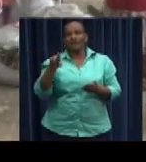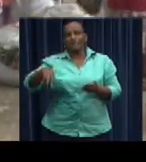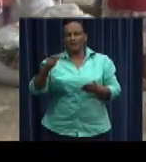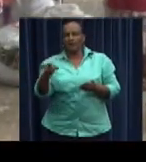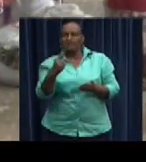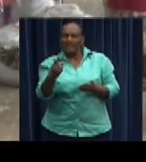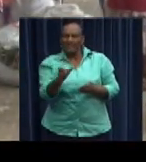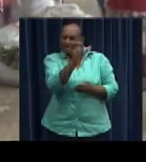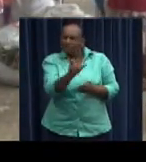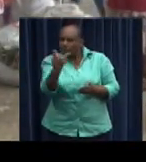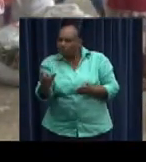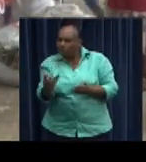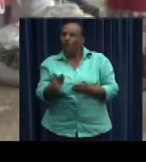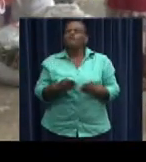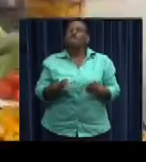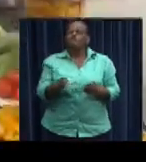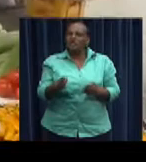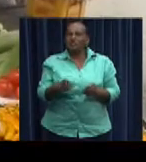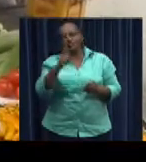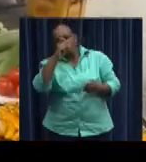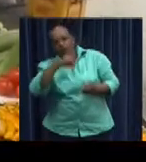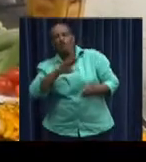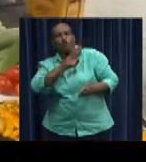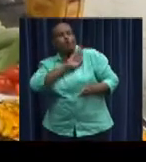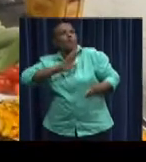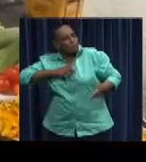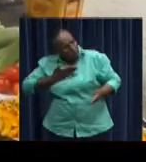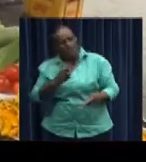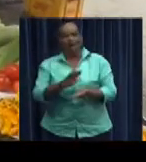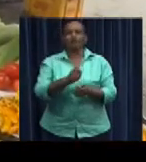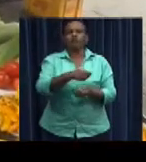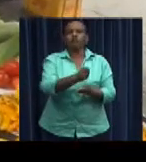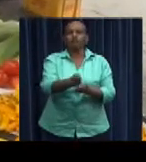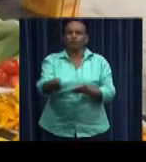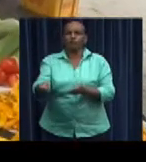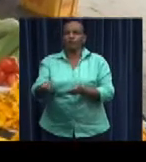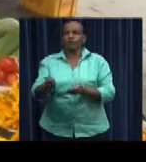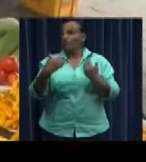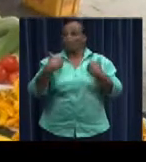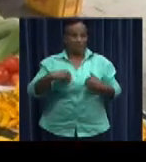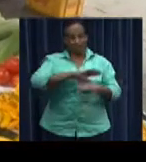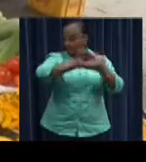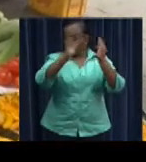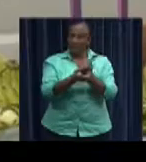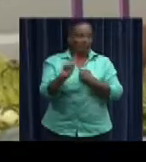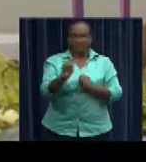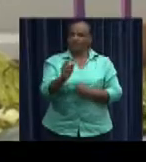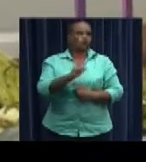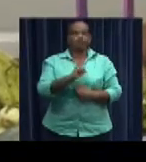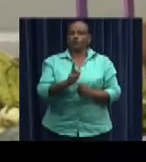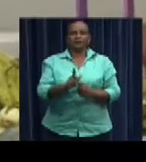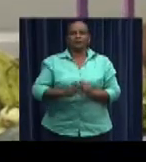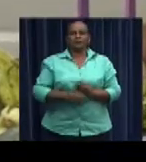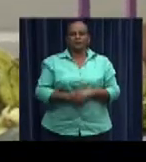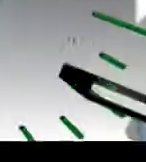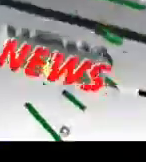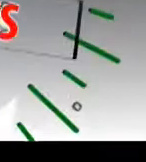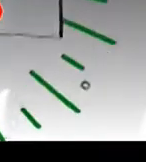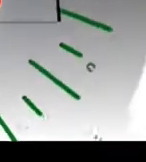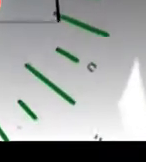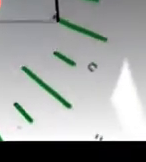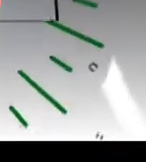Mike Nerkus, thinks that a vendor should also sell fish and meat products. Not all market vendors are guilty of this.